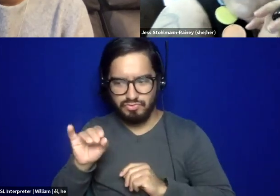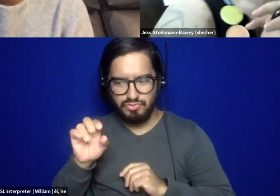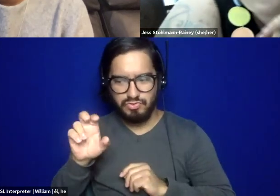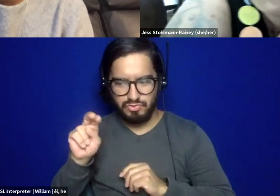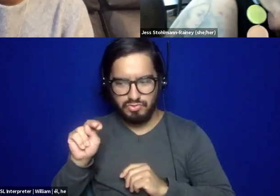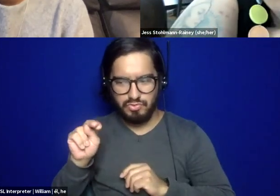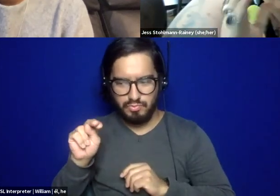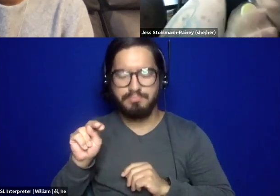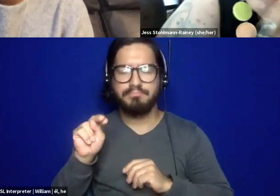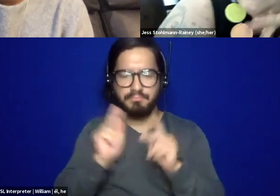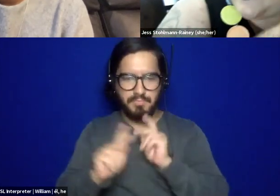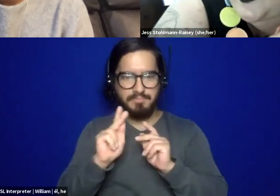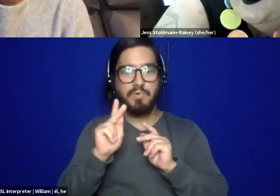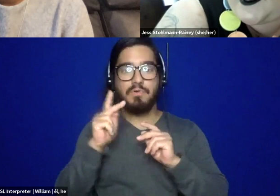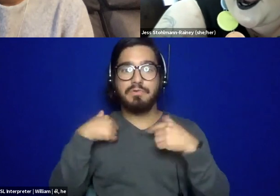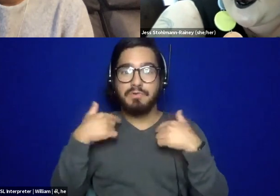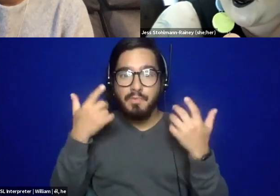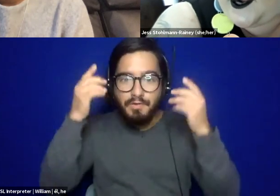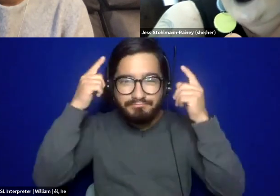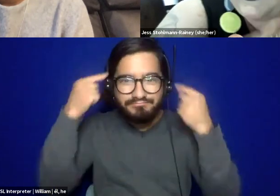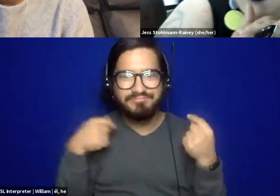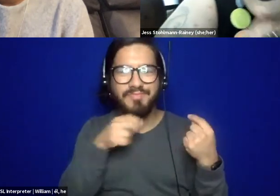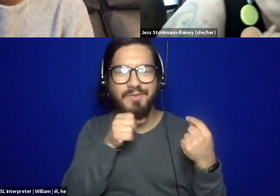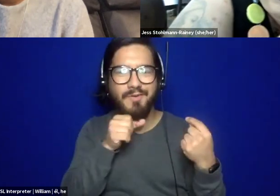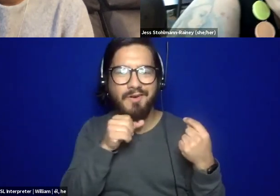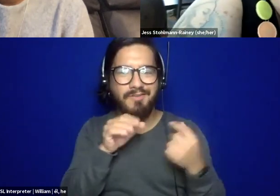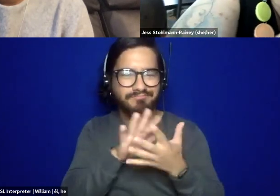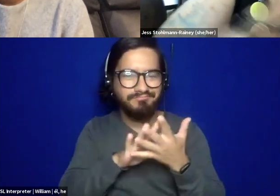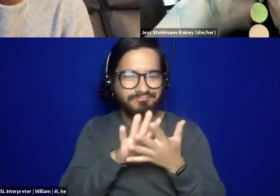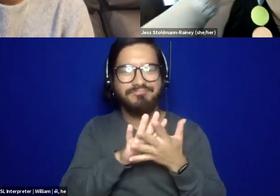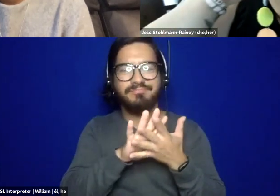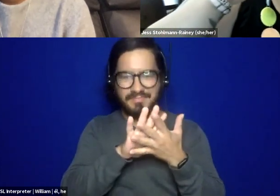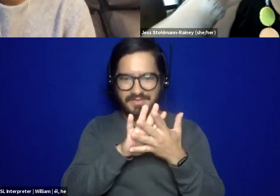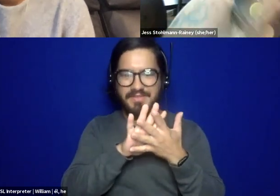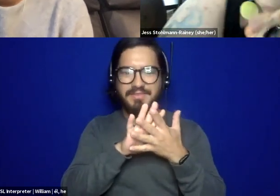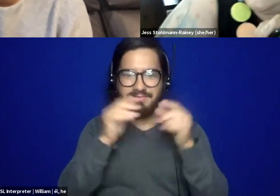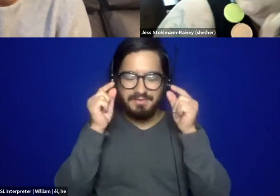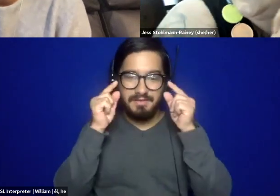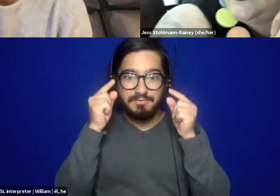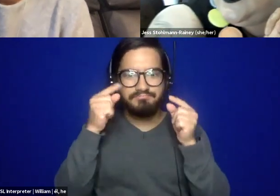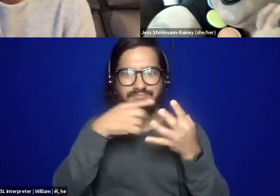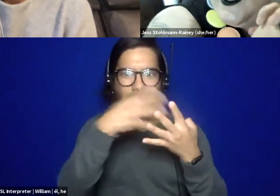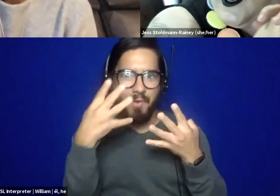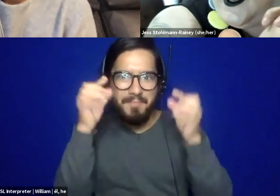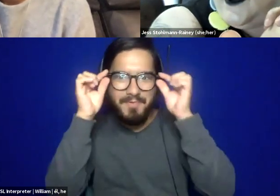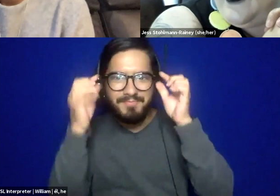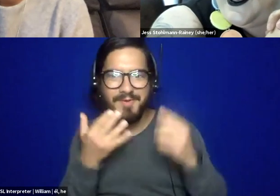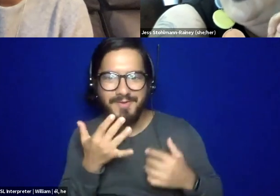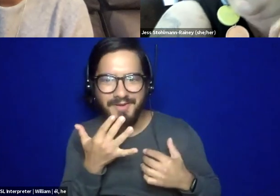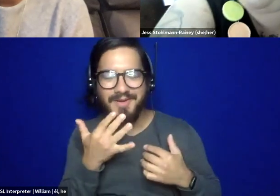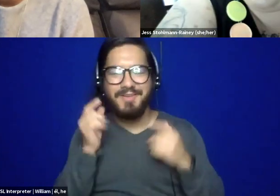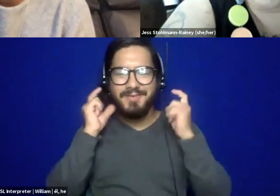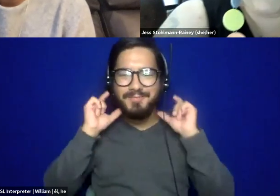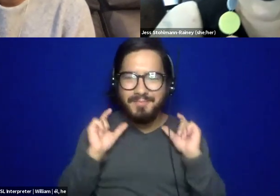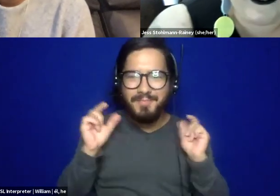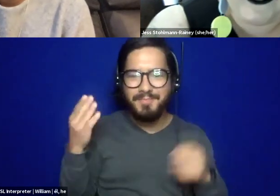with short, like, orange creamsicle colored hair. I have a septum ring and, like, rainbow glasses on. I